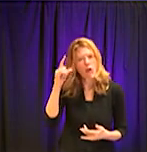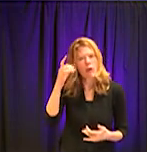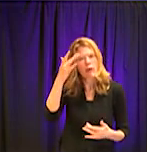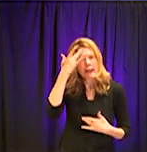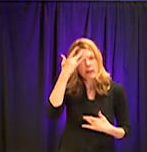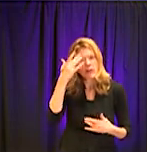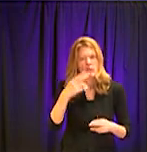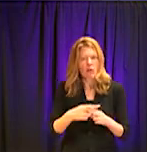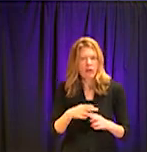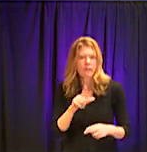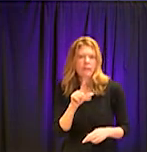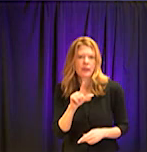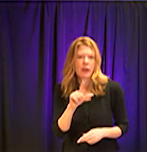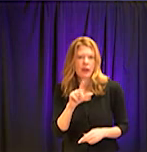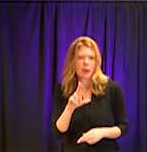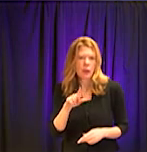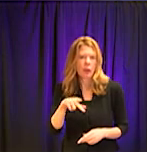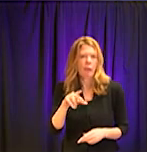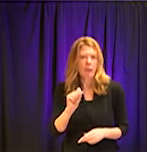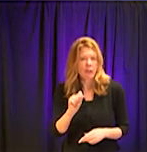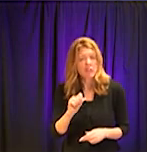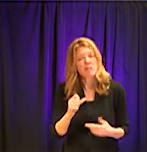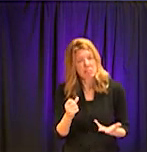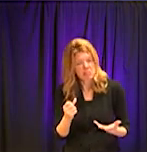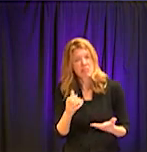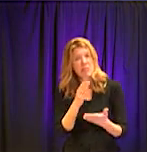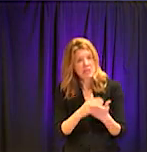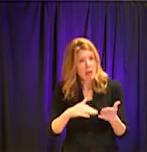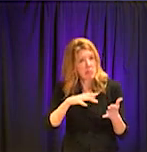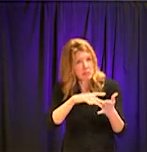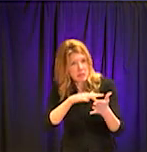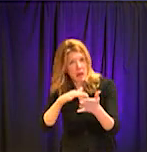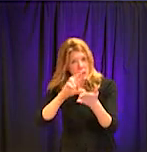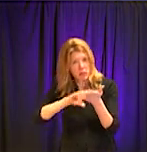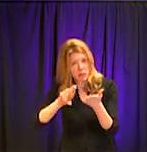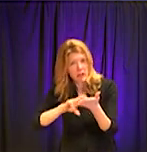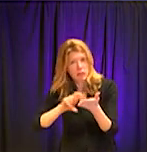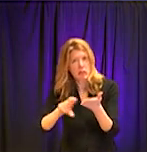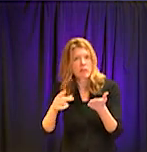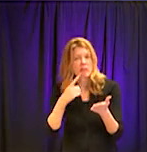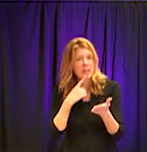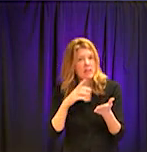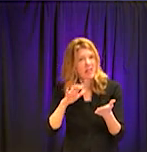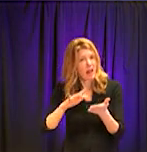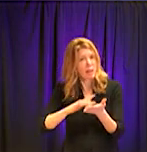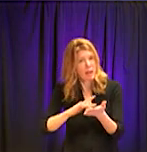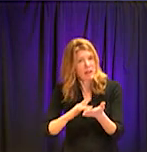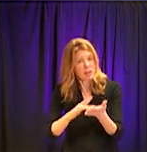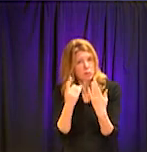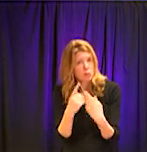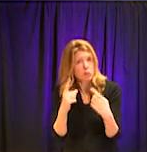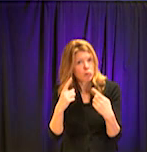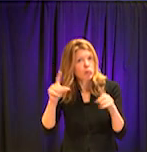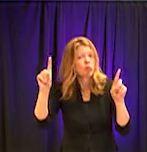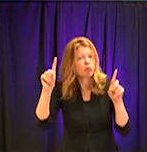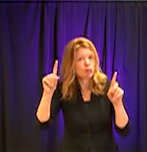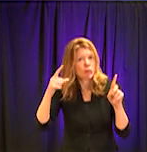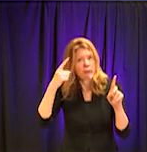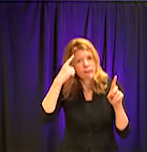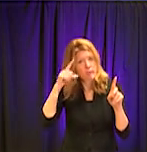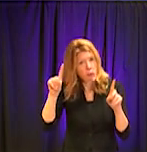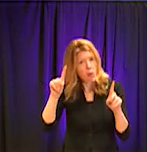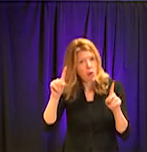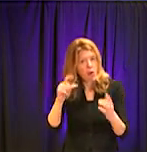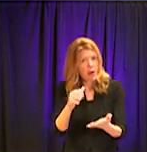have been some studies that have shown that some improvement. And so I'm sure that we will be using it on folks, um, to see whether it, it